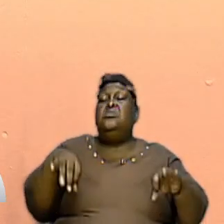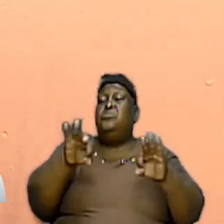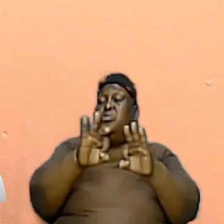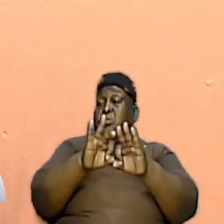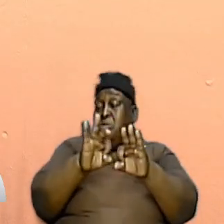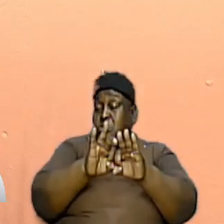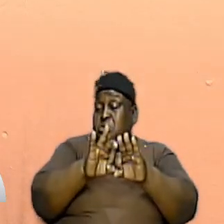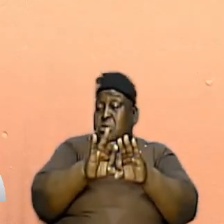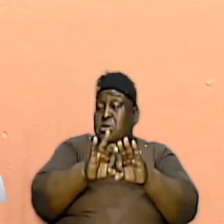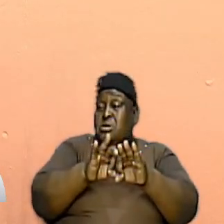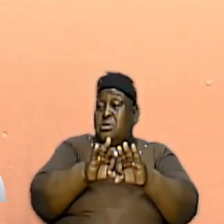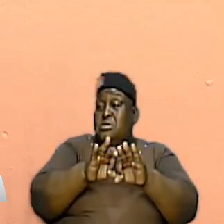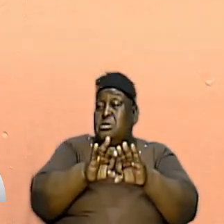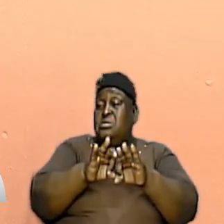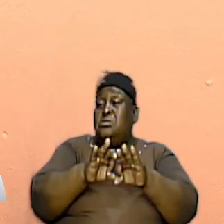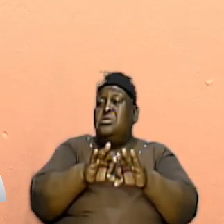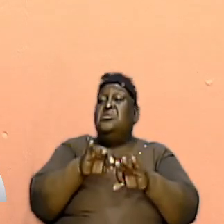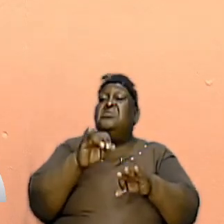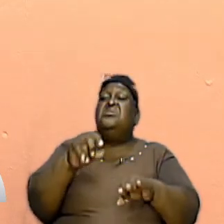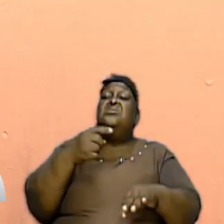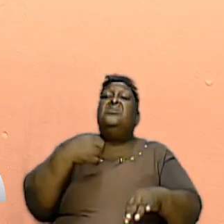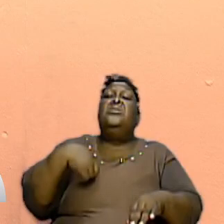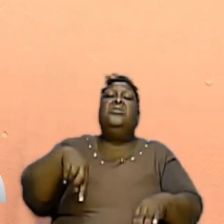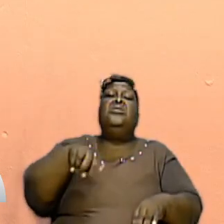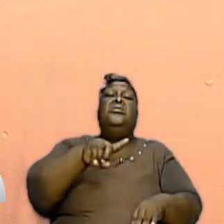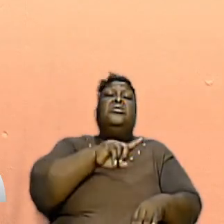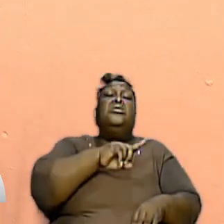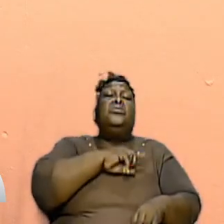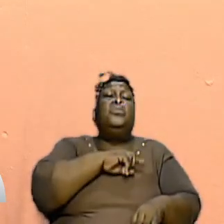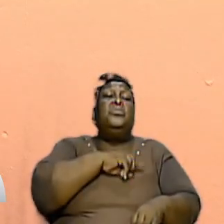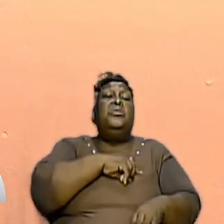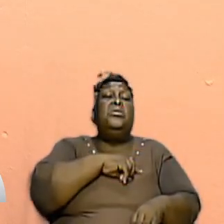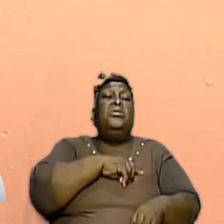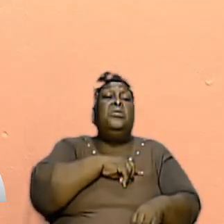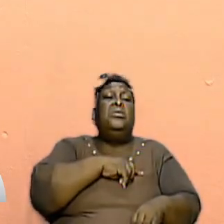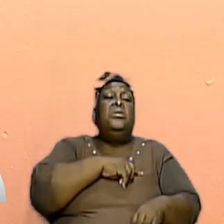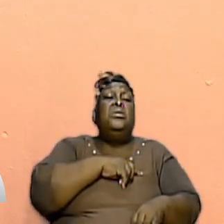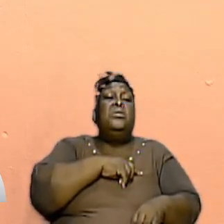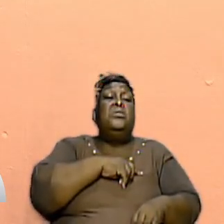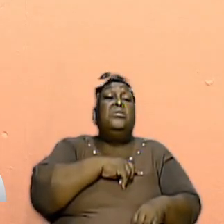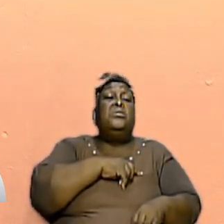Imperative That We Treat With Our Salvation